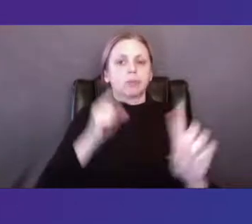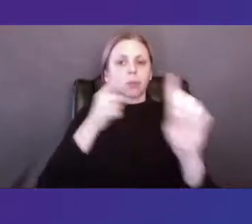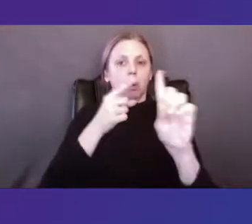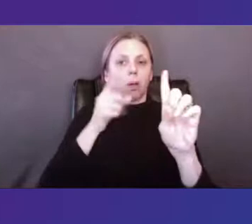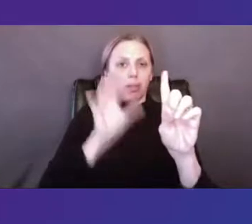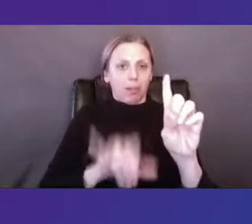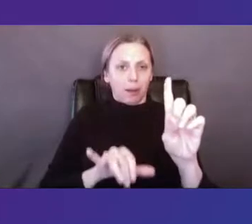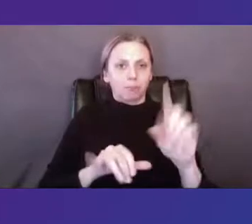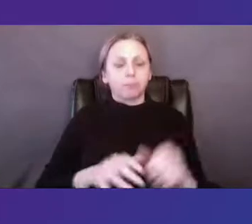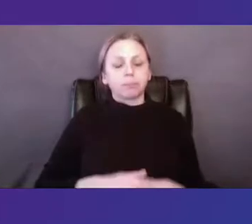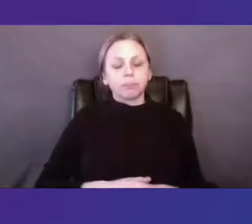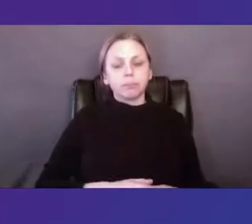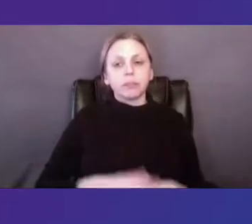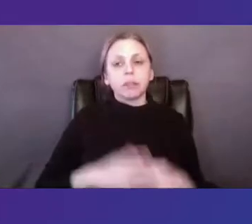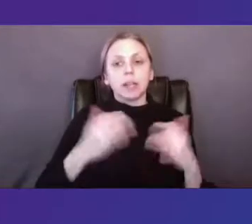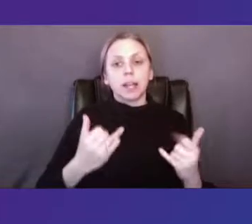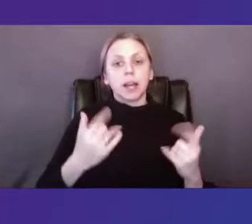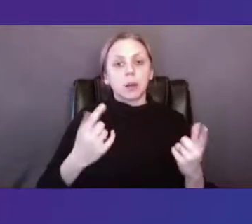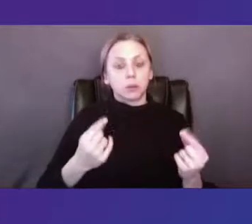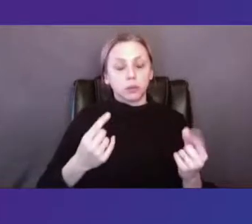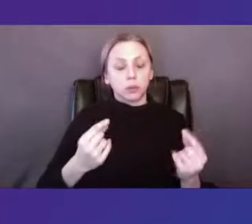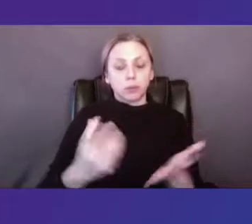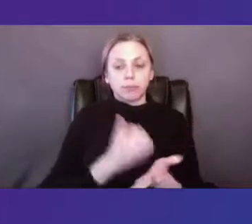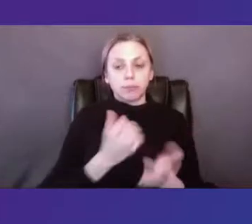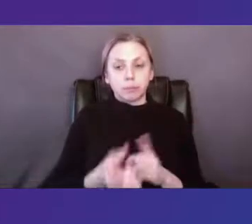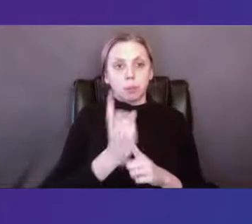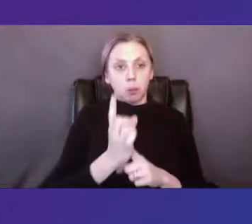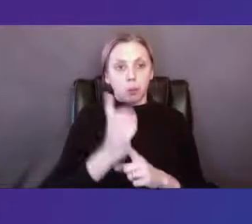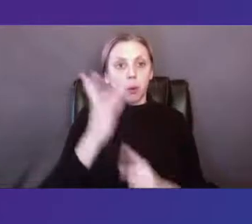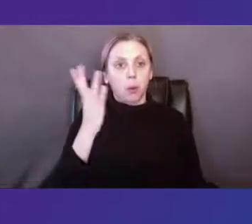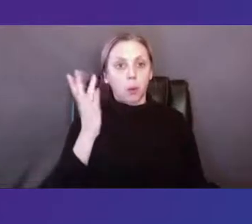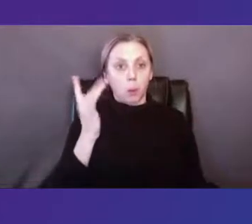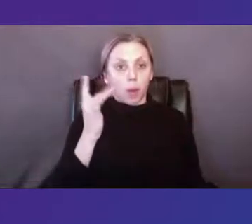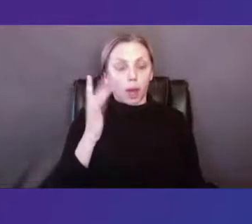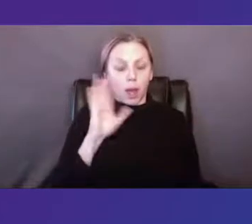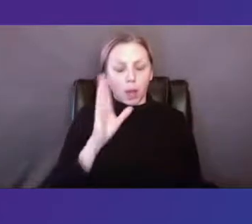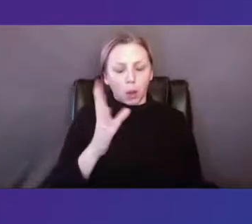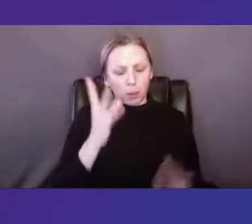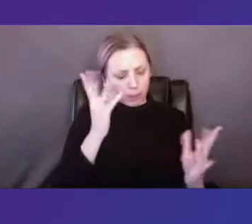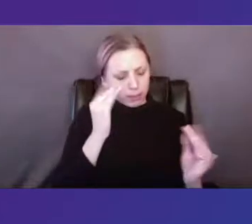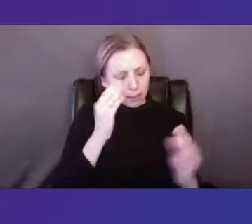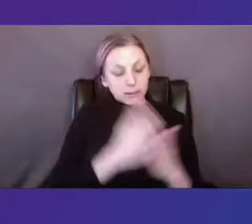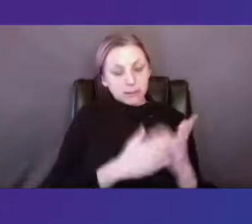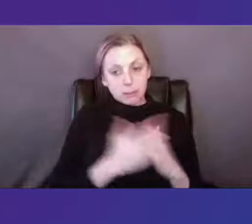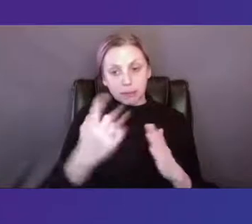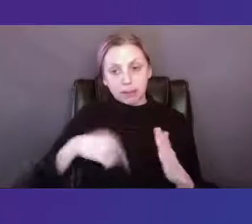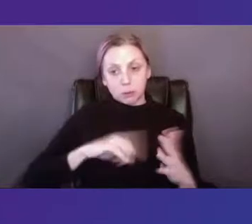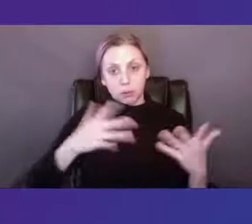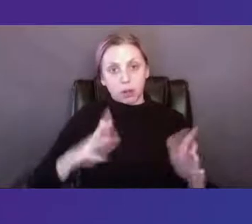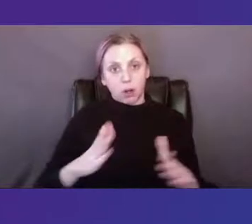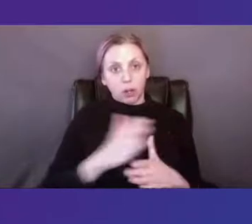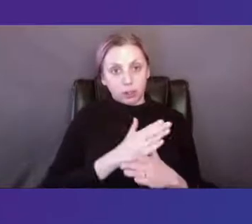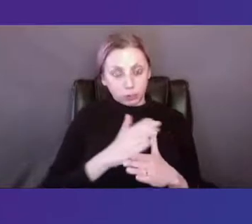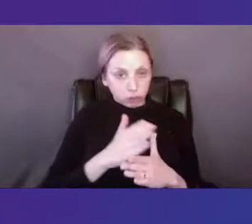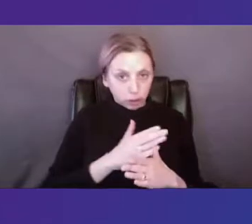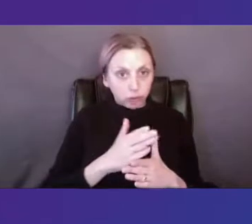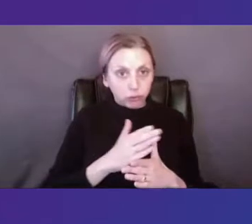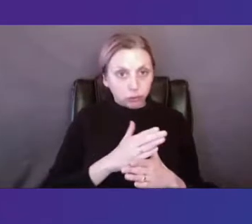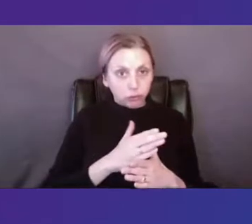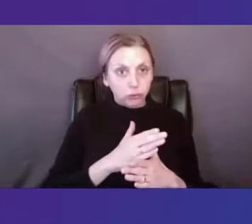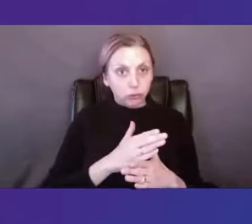we are now going to take a moment um to reflect on some of the things that we've shared to take a